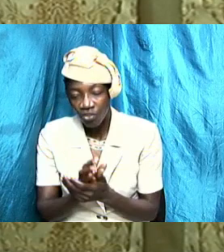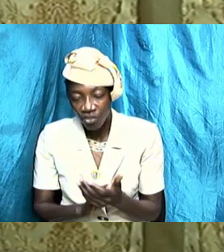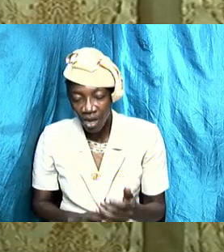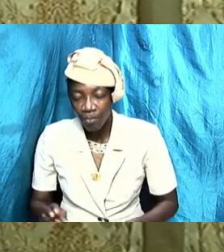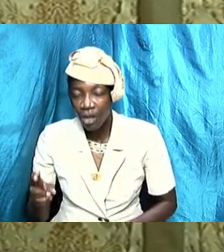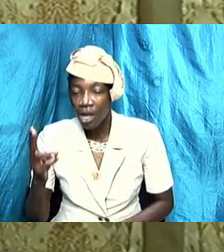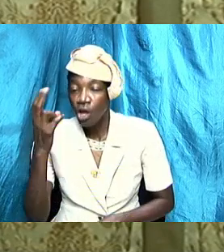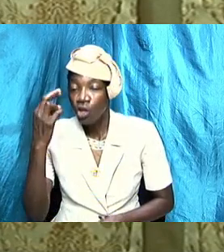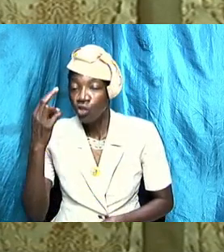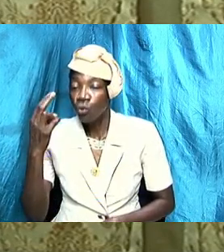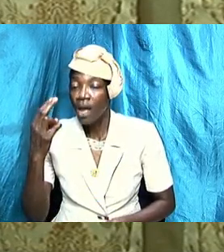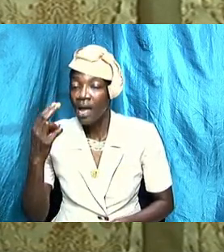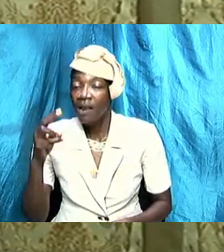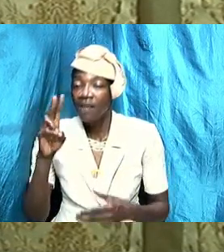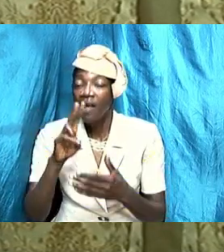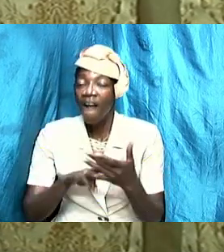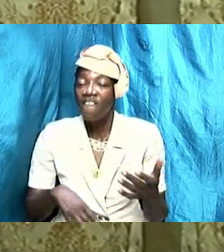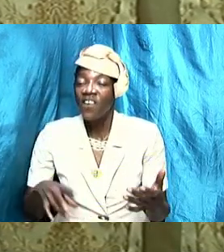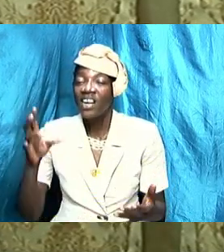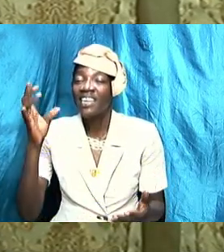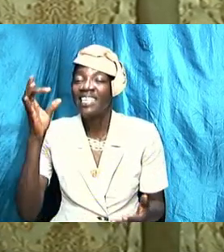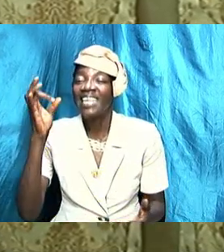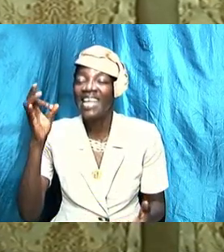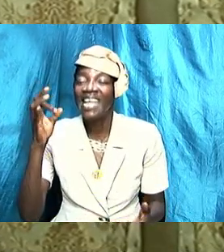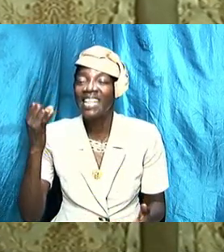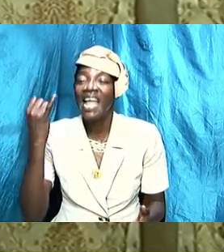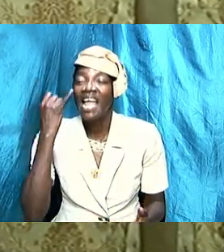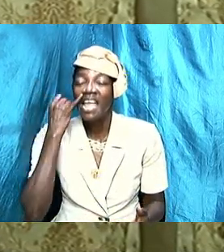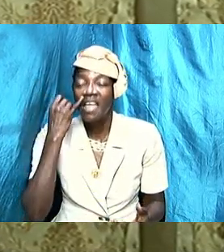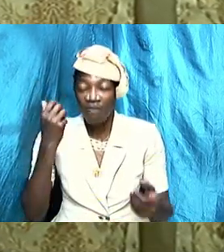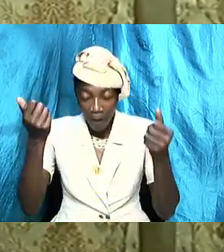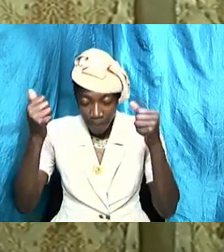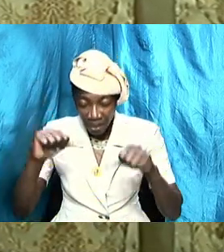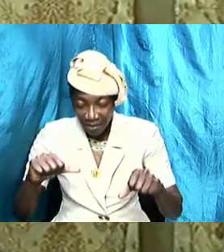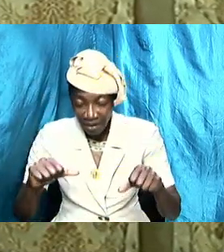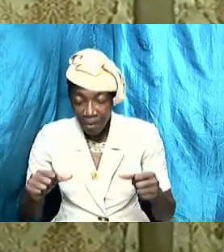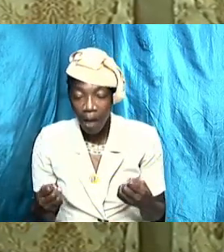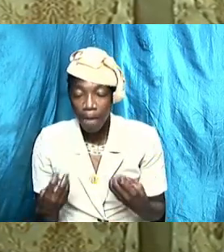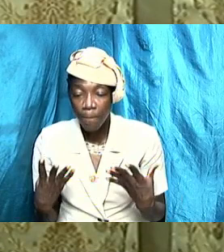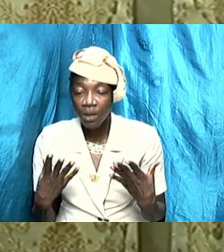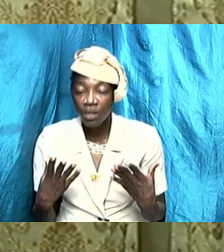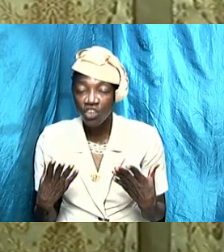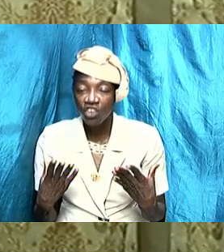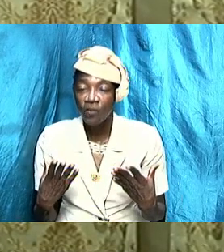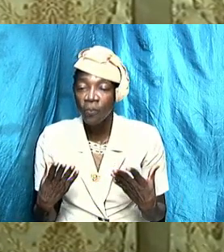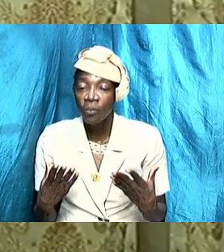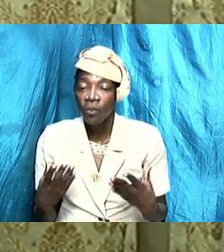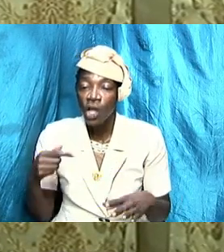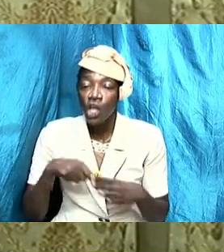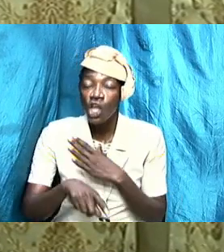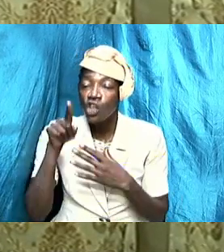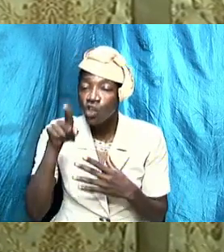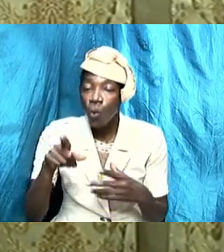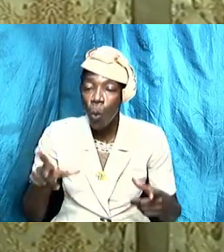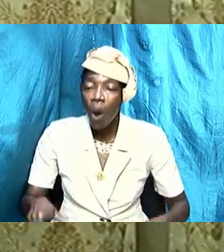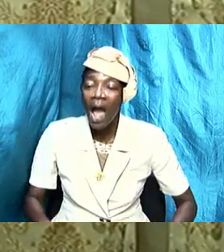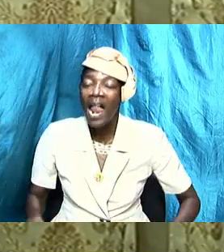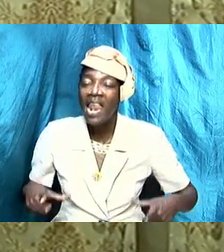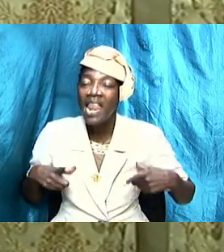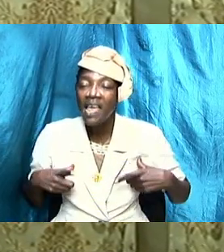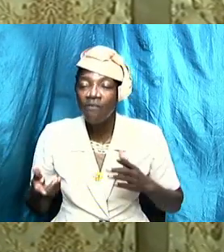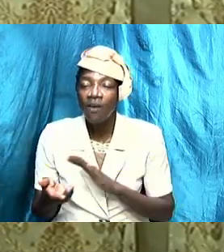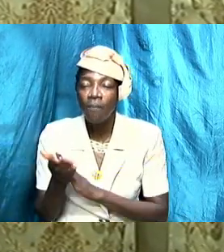if it be possible as much as lieth in you live peaceably with all men